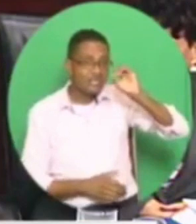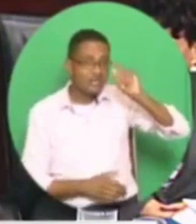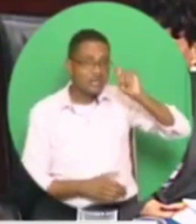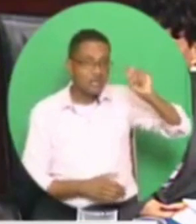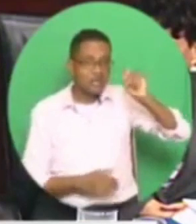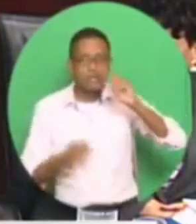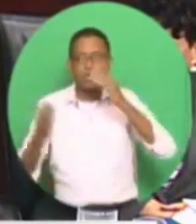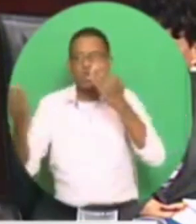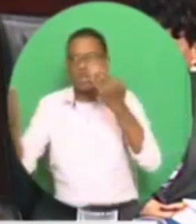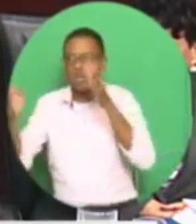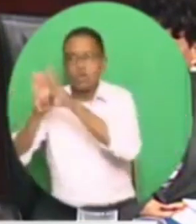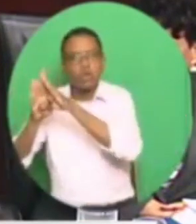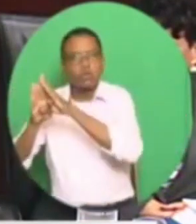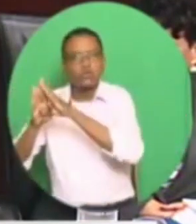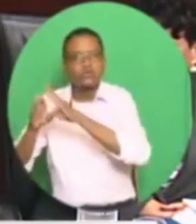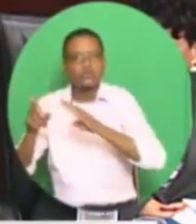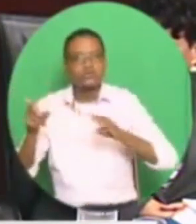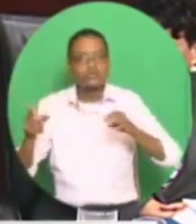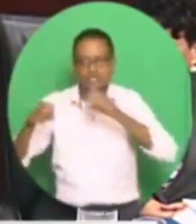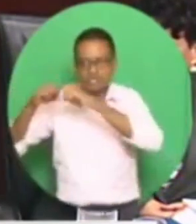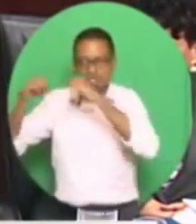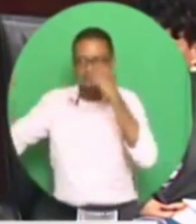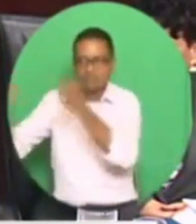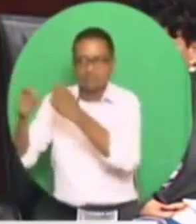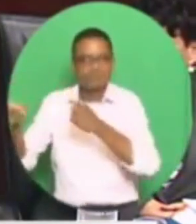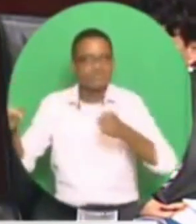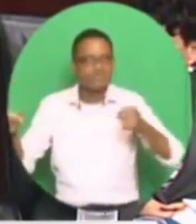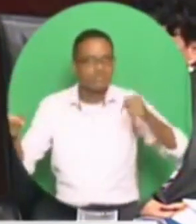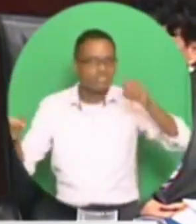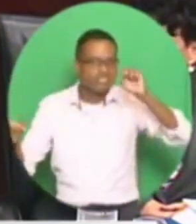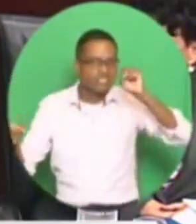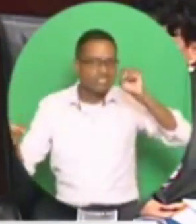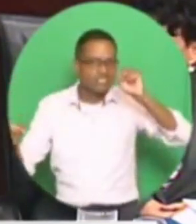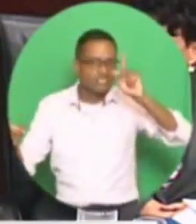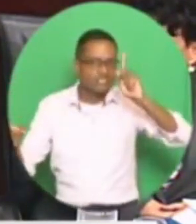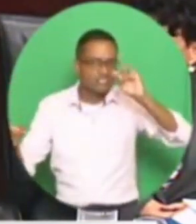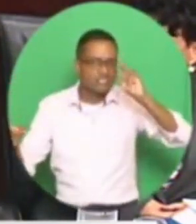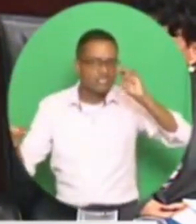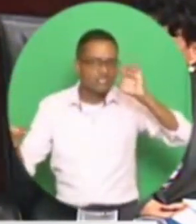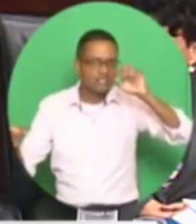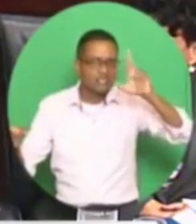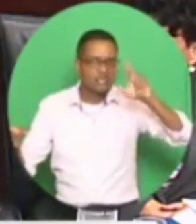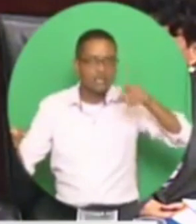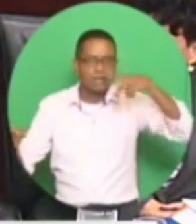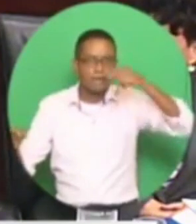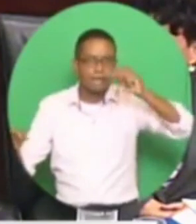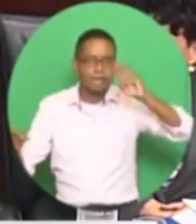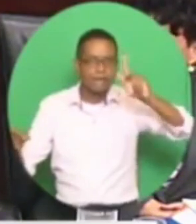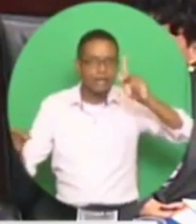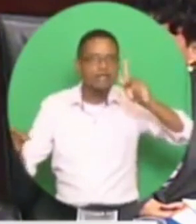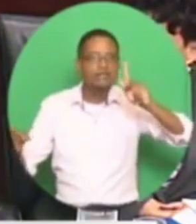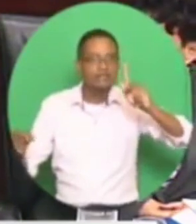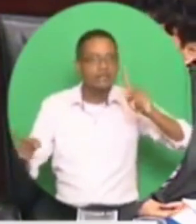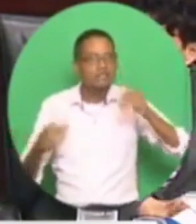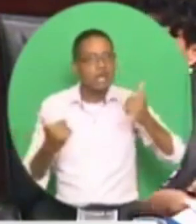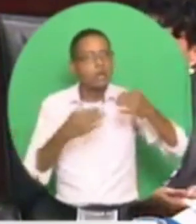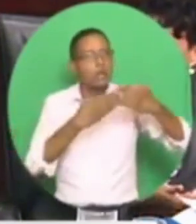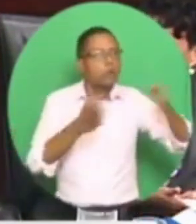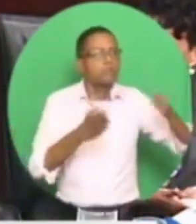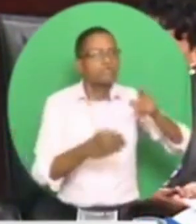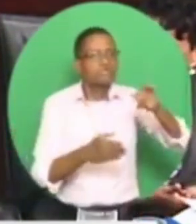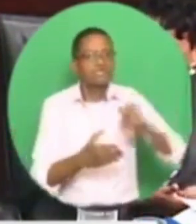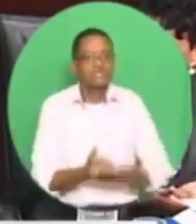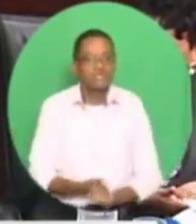Yeah, they're a FET promoter, Madam Speaker. The lady from Tobago East spoke earlier, the member,